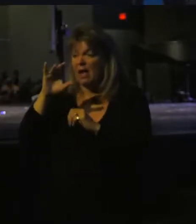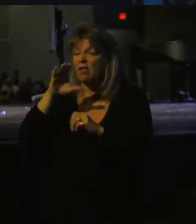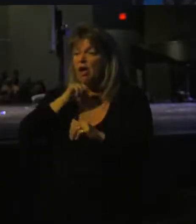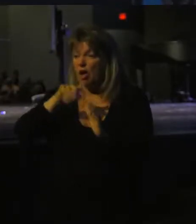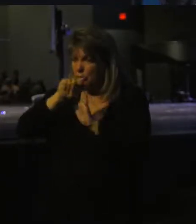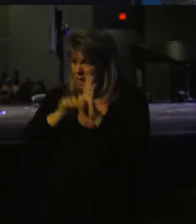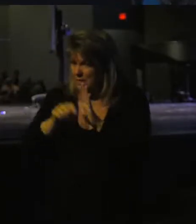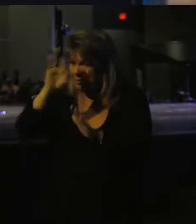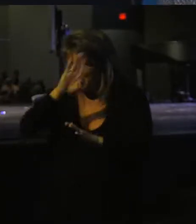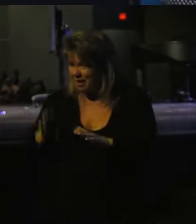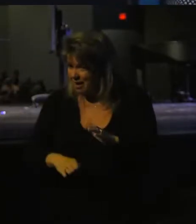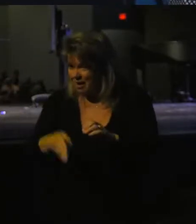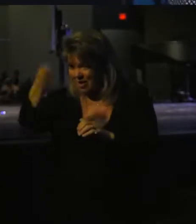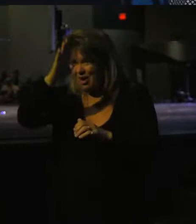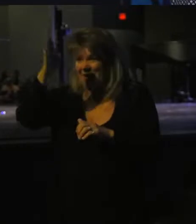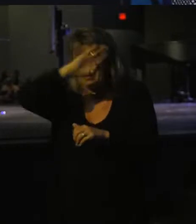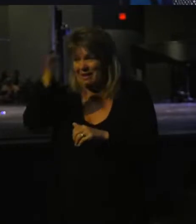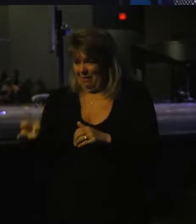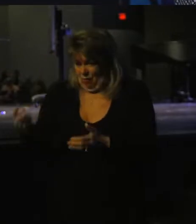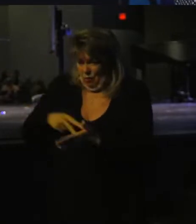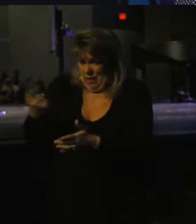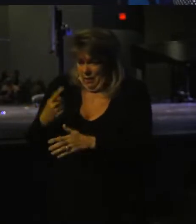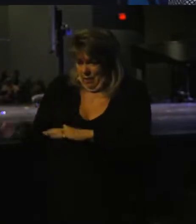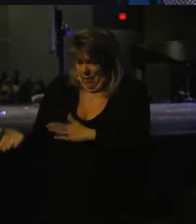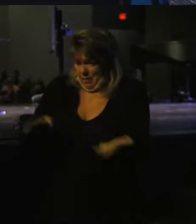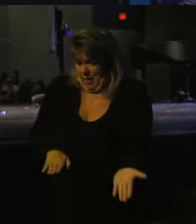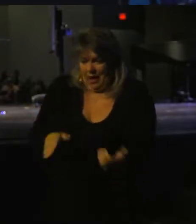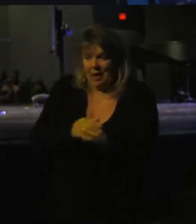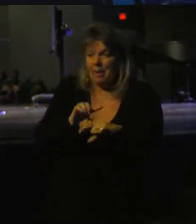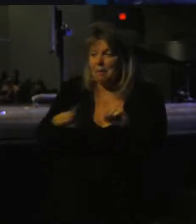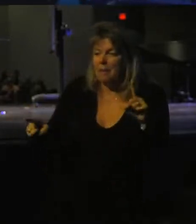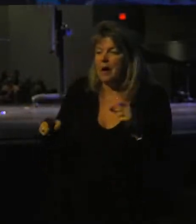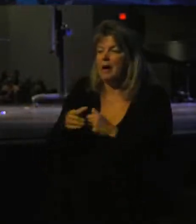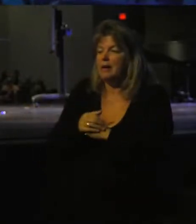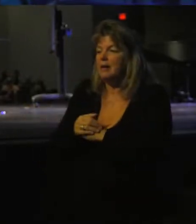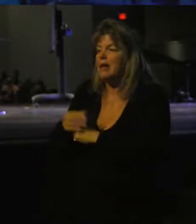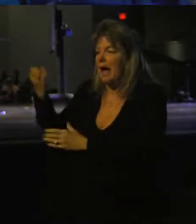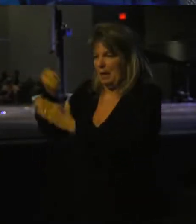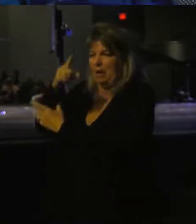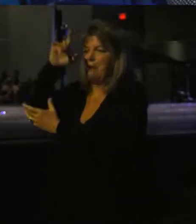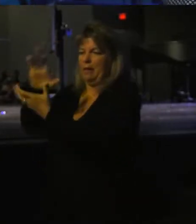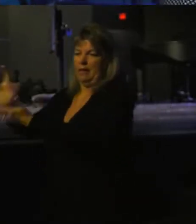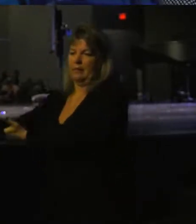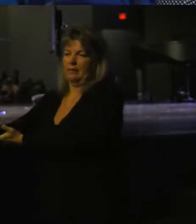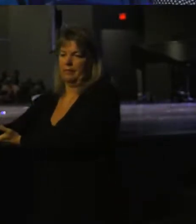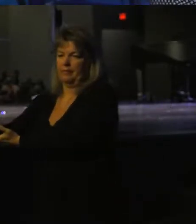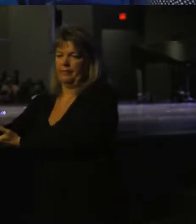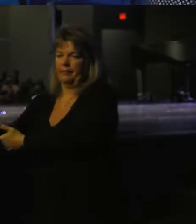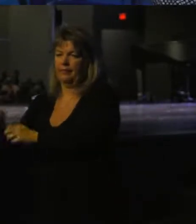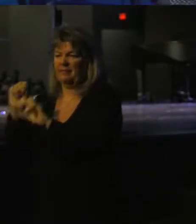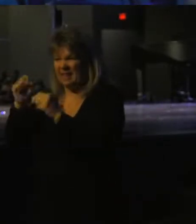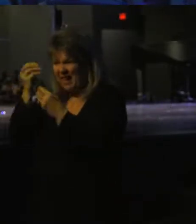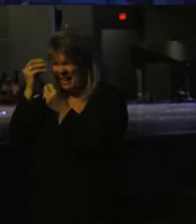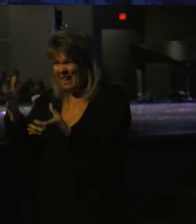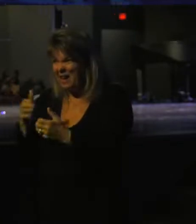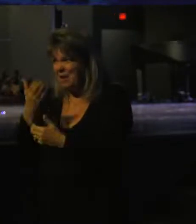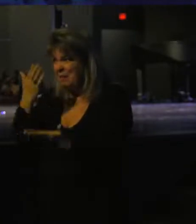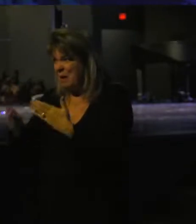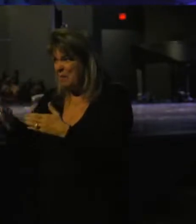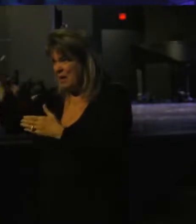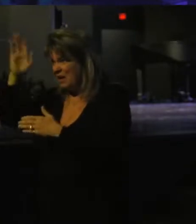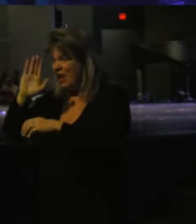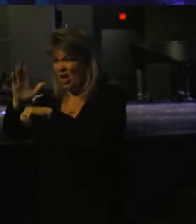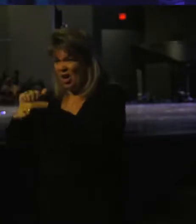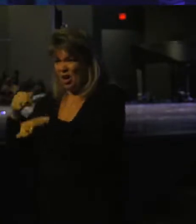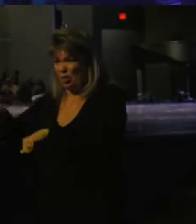God had never raised somebody from the dead like that. But yet he believed it. Can I tell you that maybe God might call